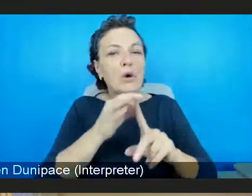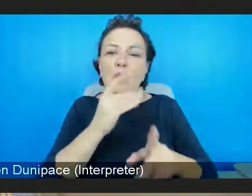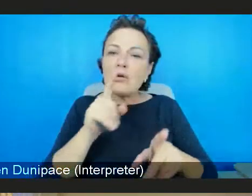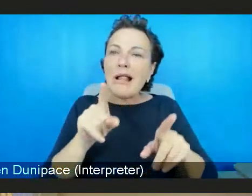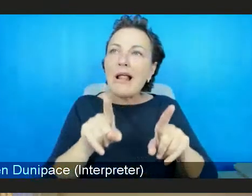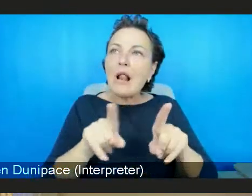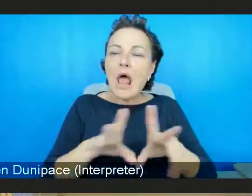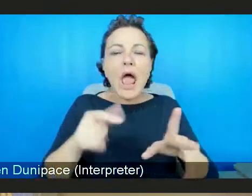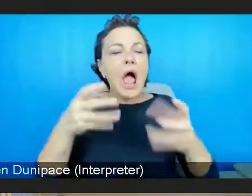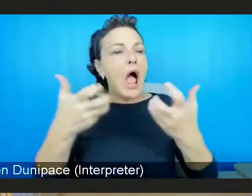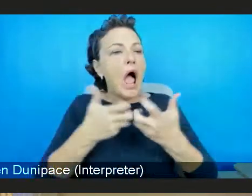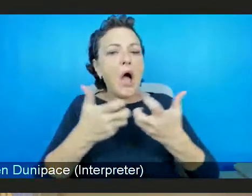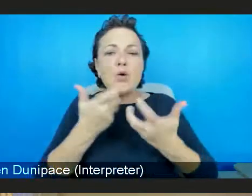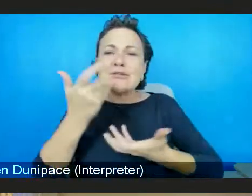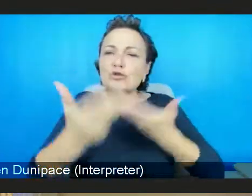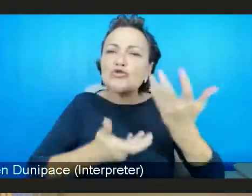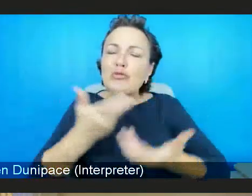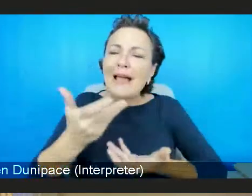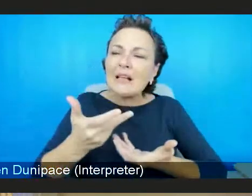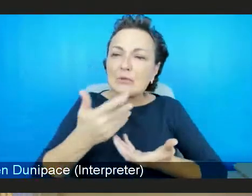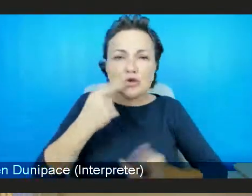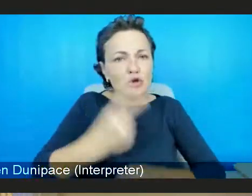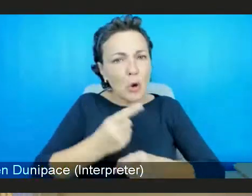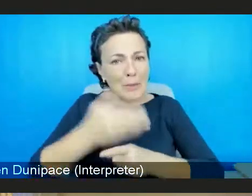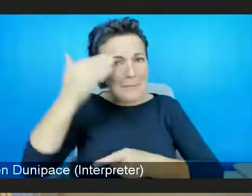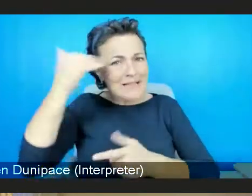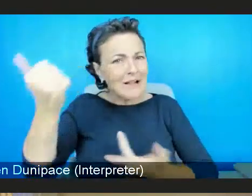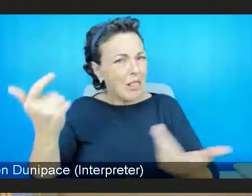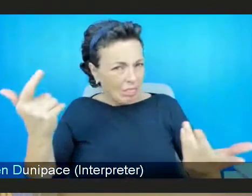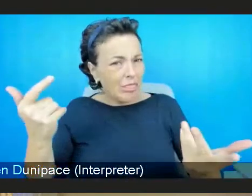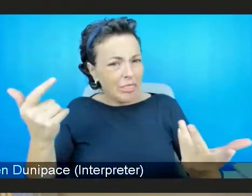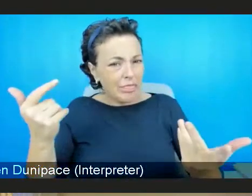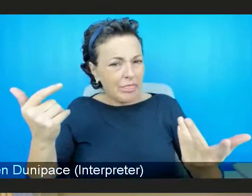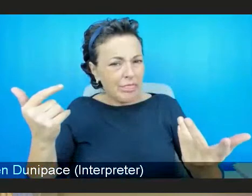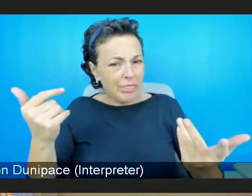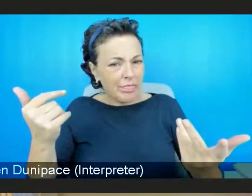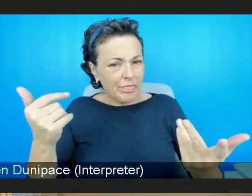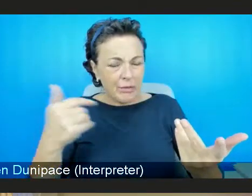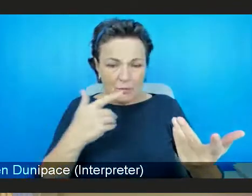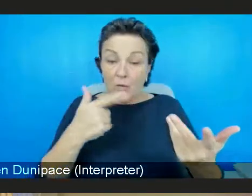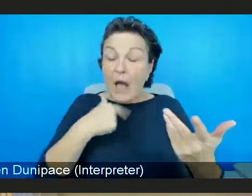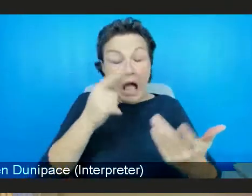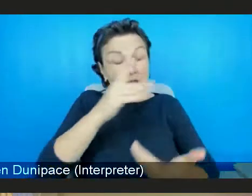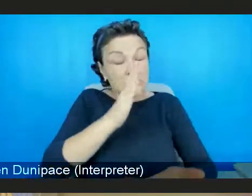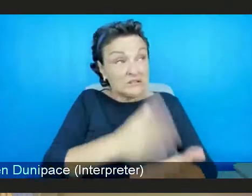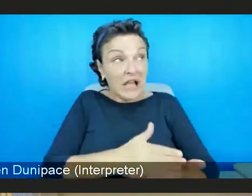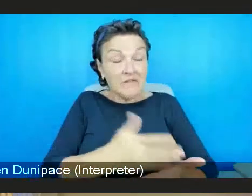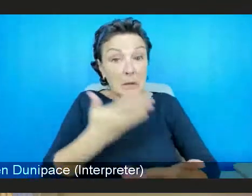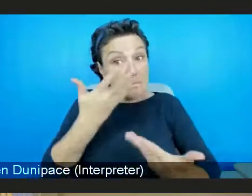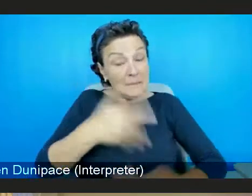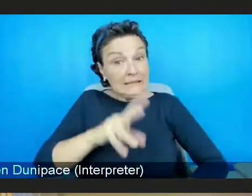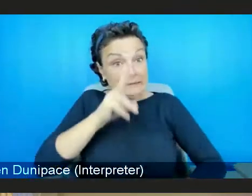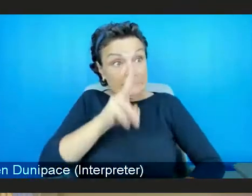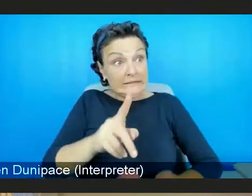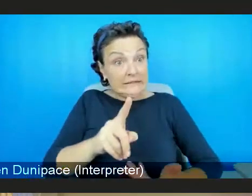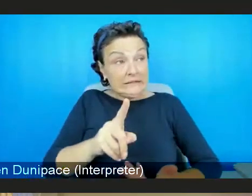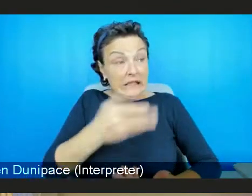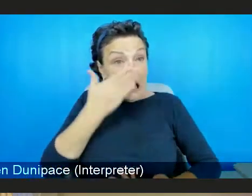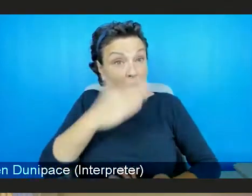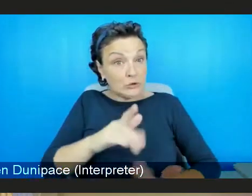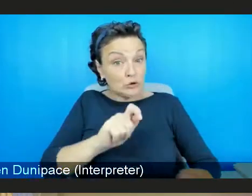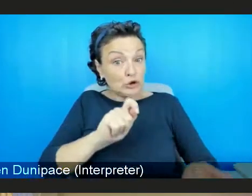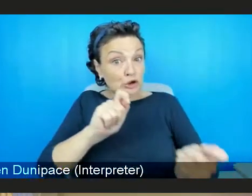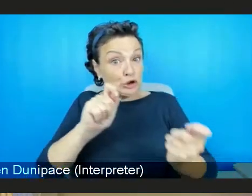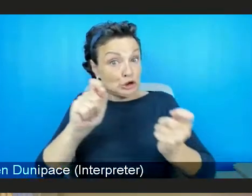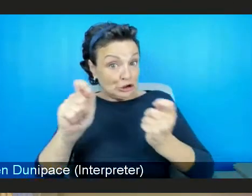about mental health. So we have begun to see a shift in this during the pandemic, but we think there's much more work that needs